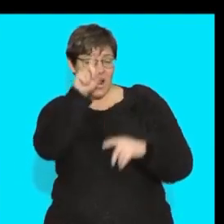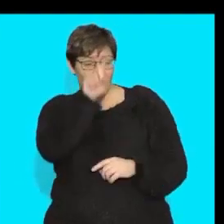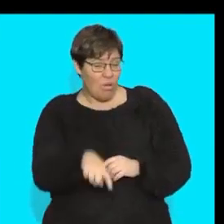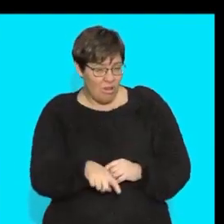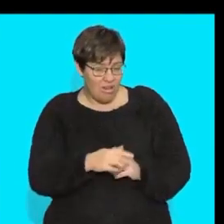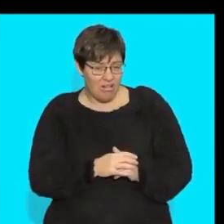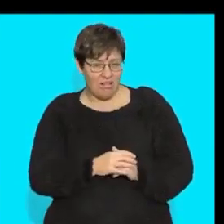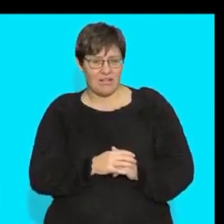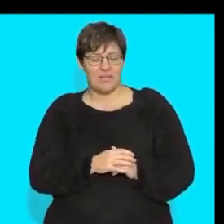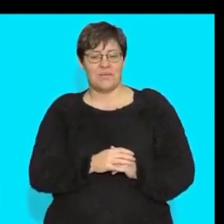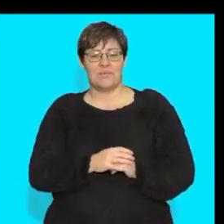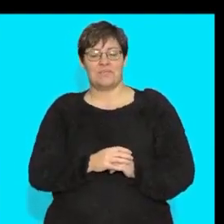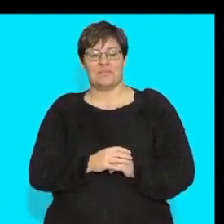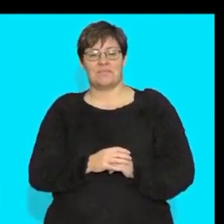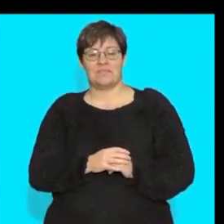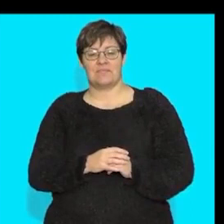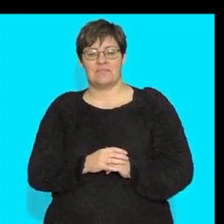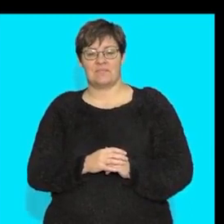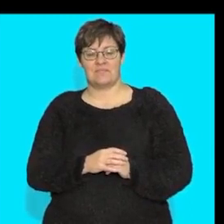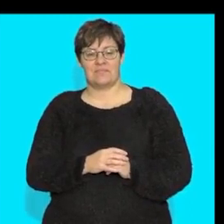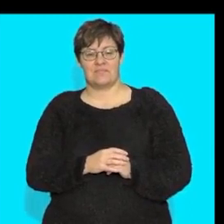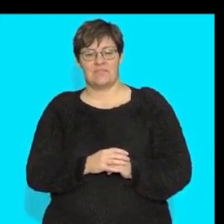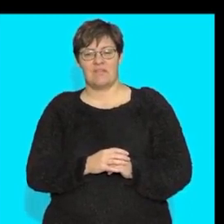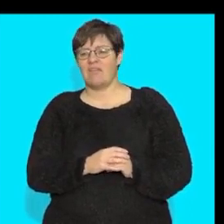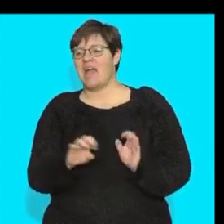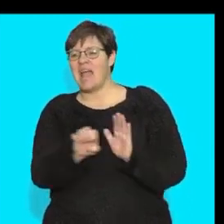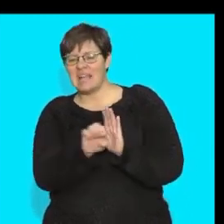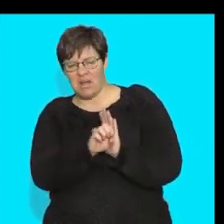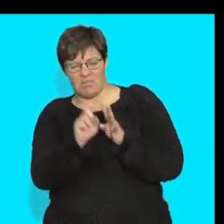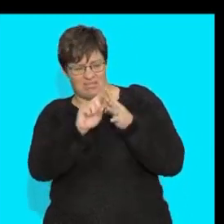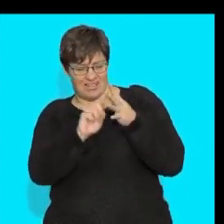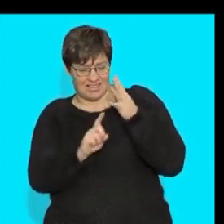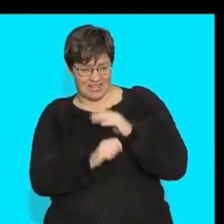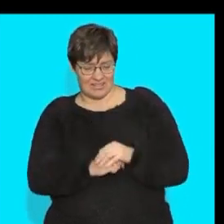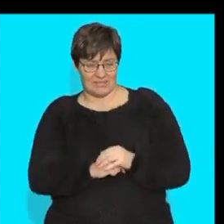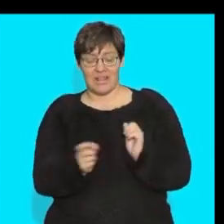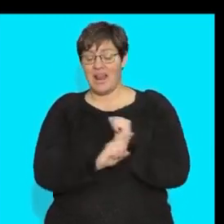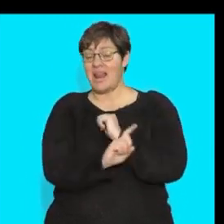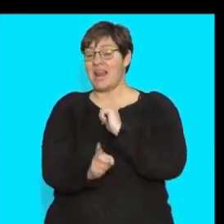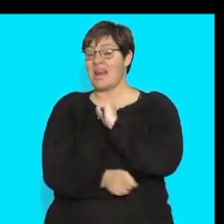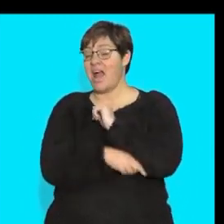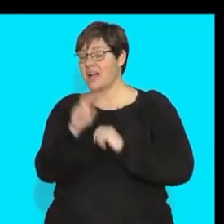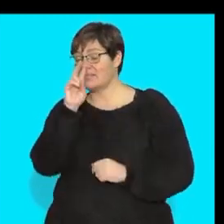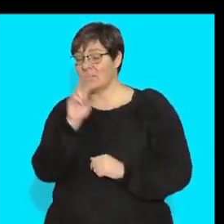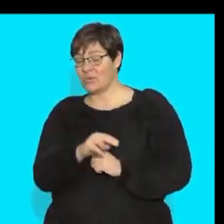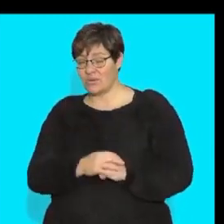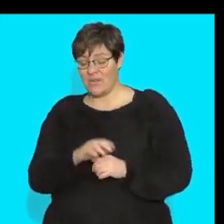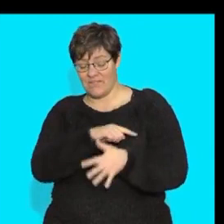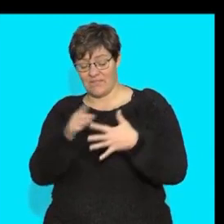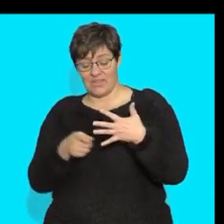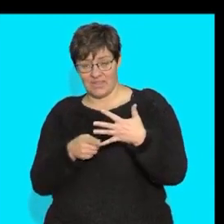be all right um examples of that now the last tissue we're looking at it's going to be